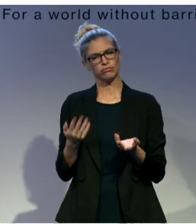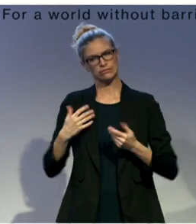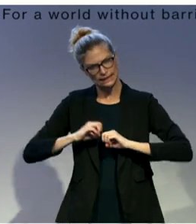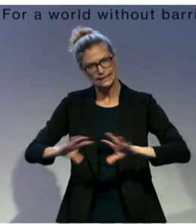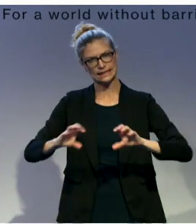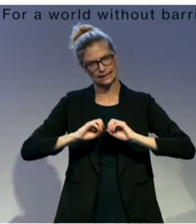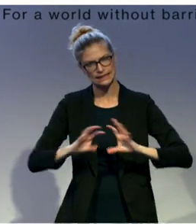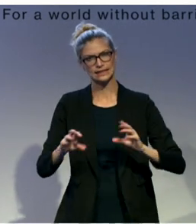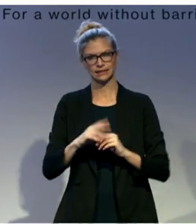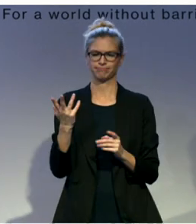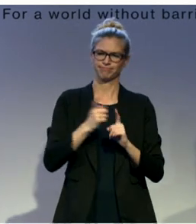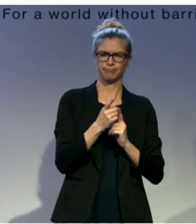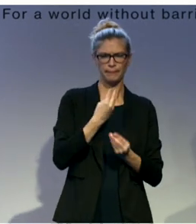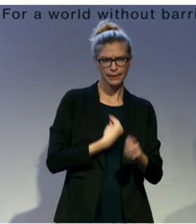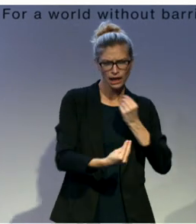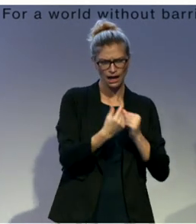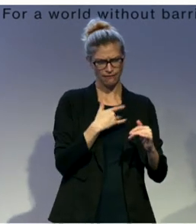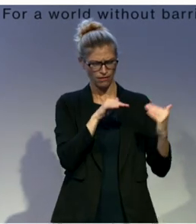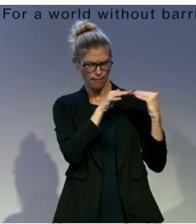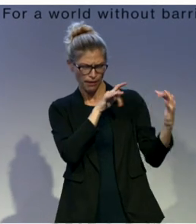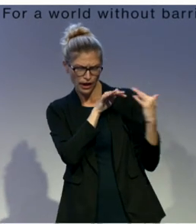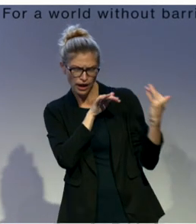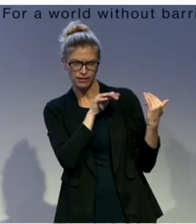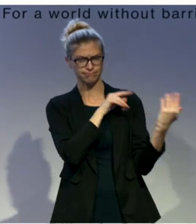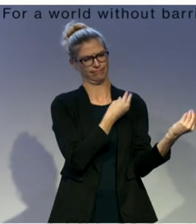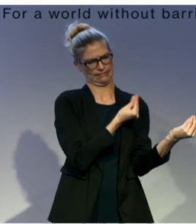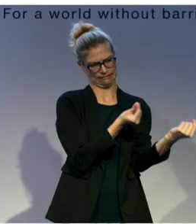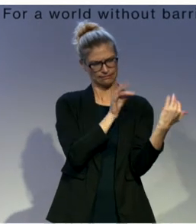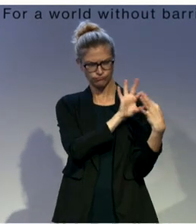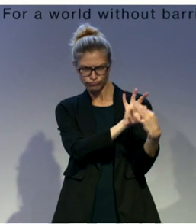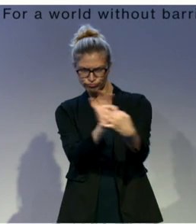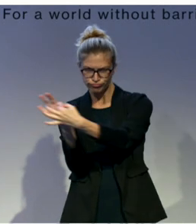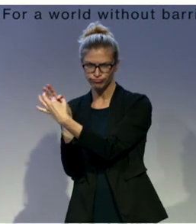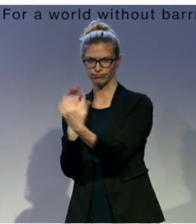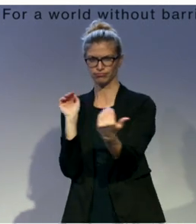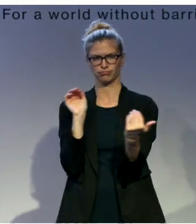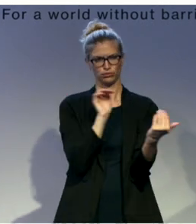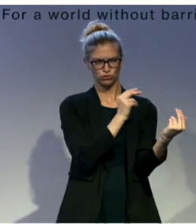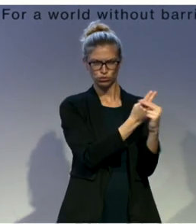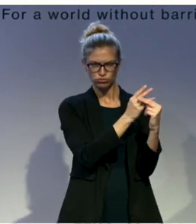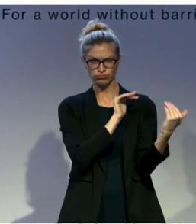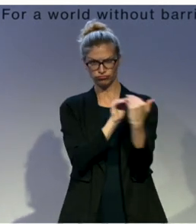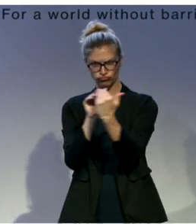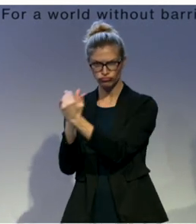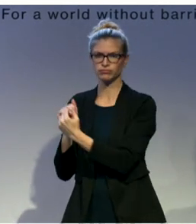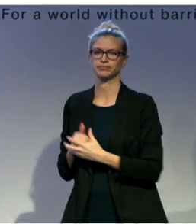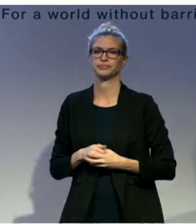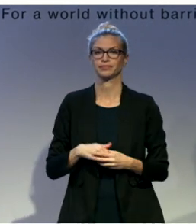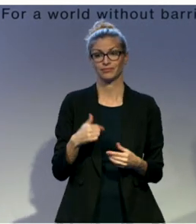students and others. And this terminology is able to be used beyond the specific election period itself.